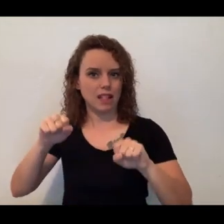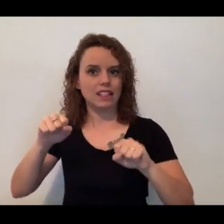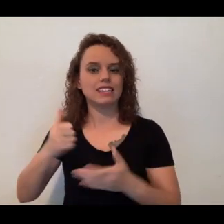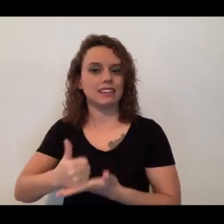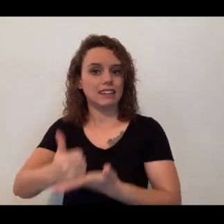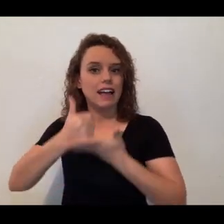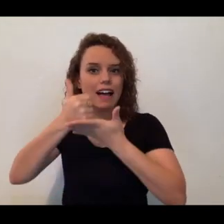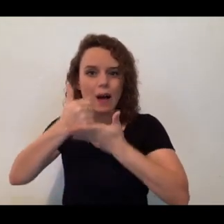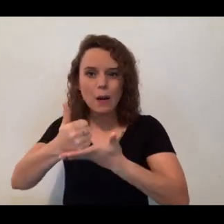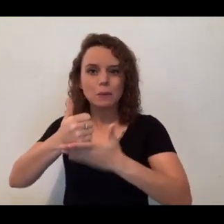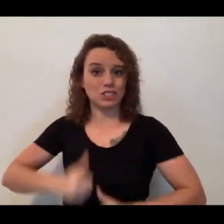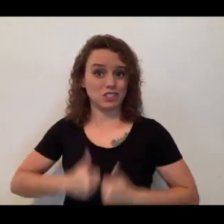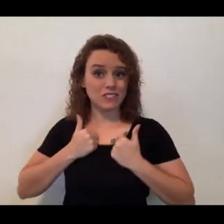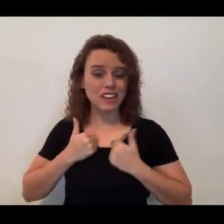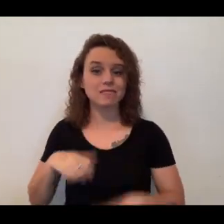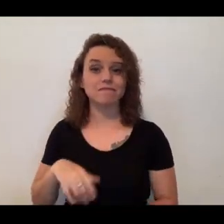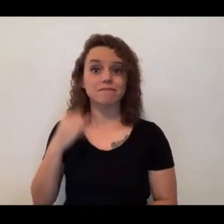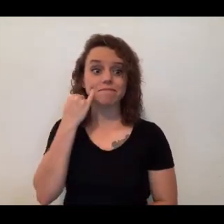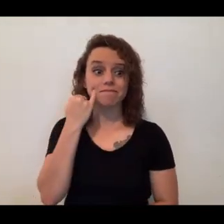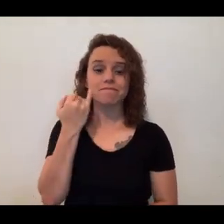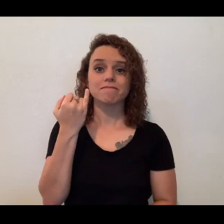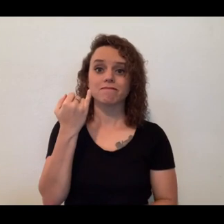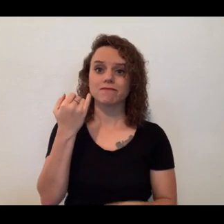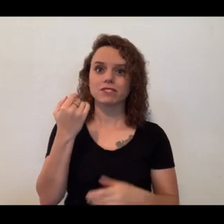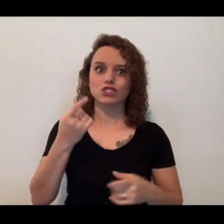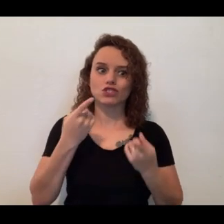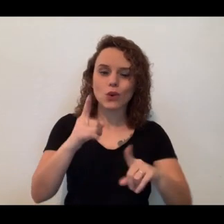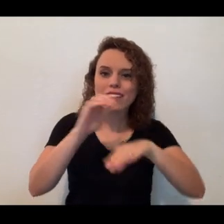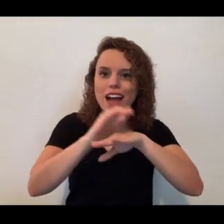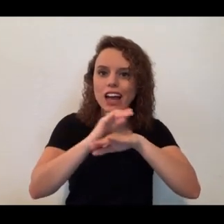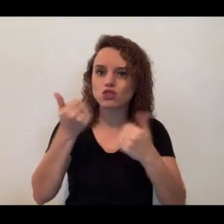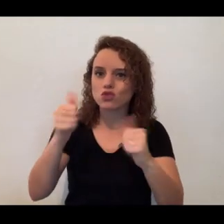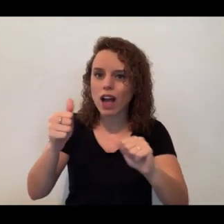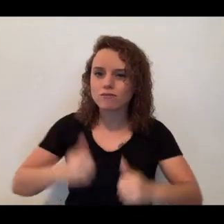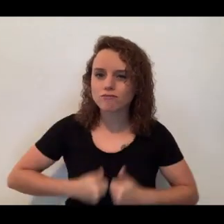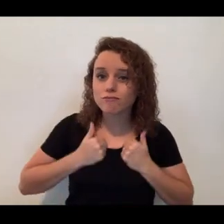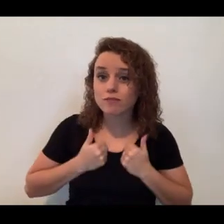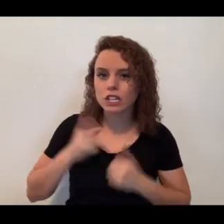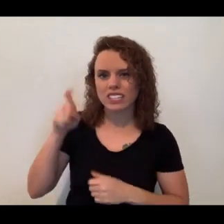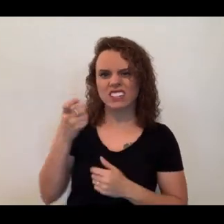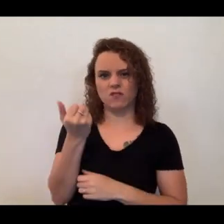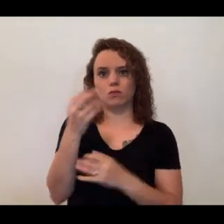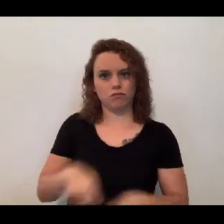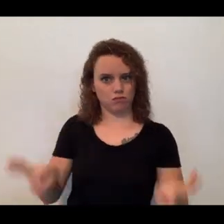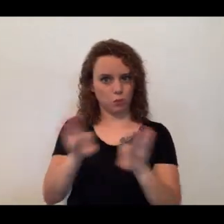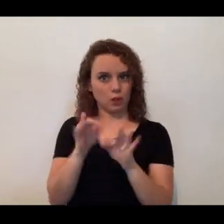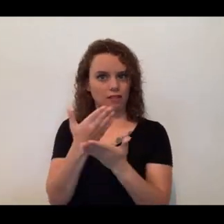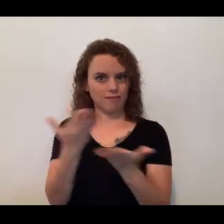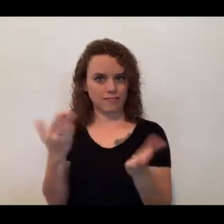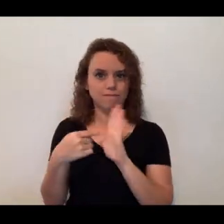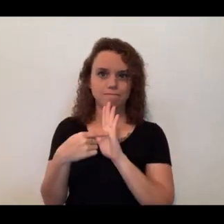surviving in a nighttime environment, you're going to need a few key adaptations. As a predator, you're going to need really big eyes.